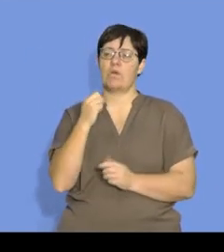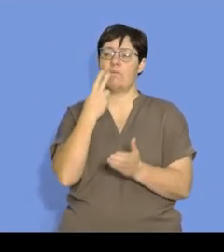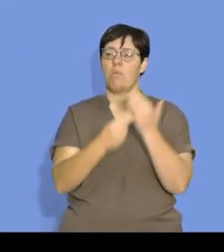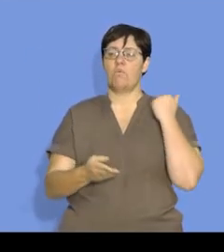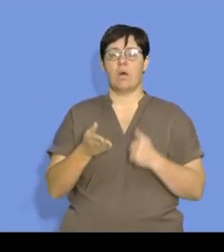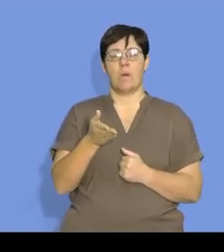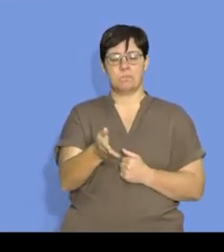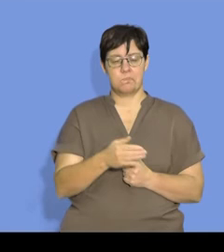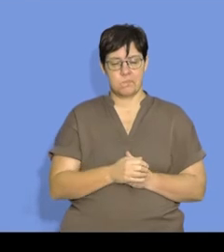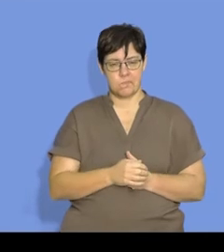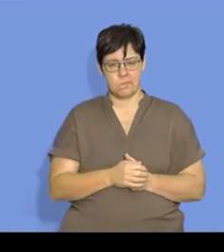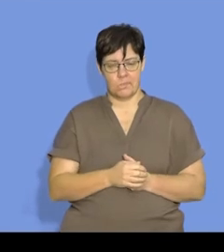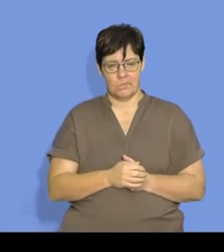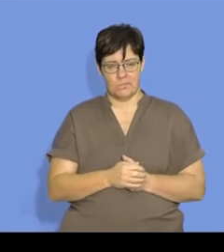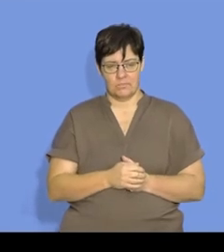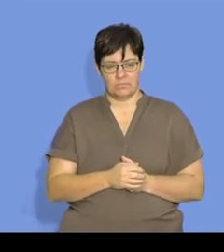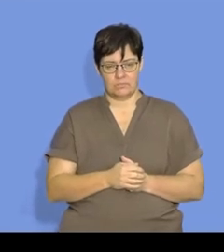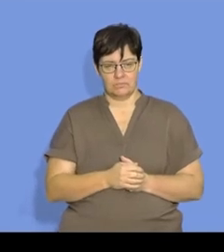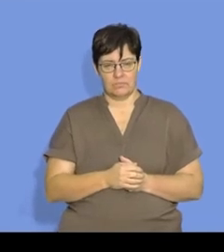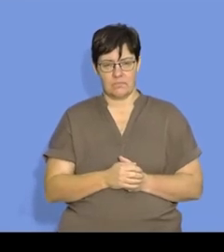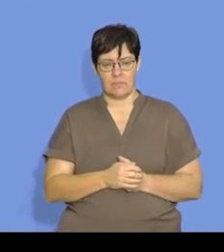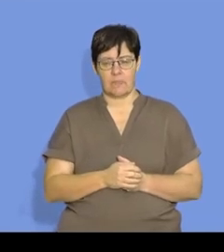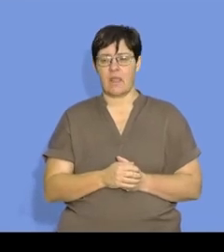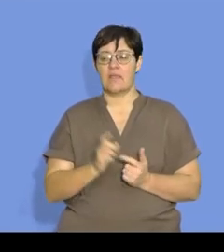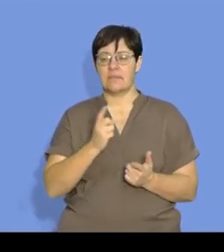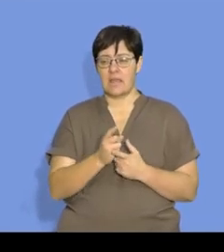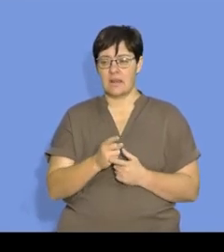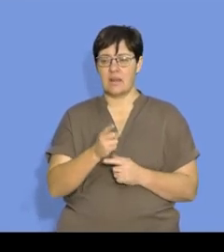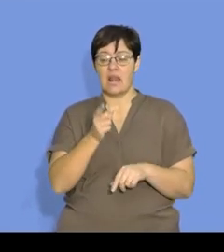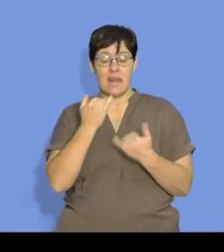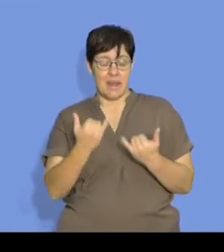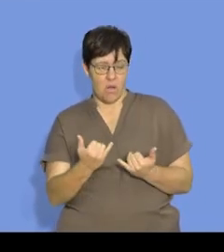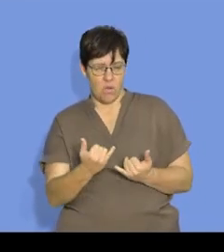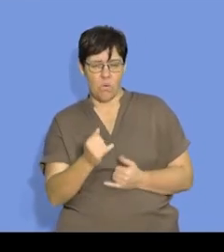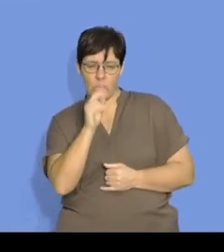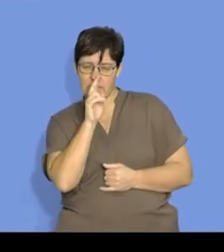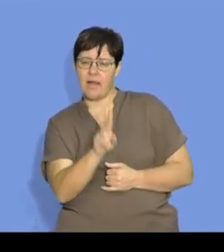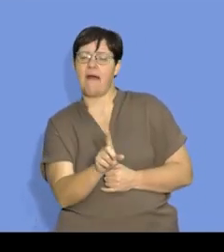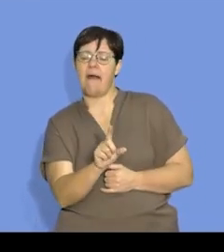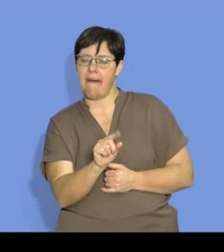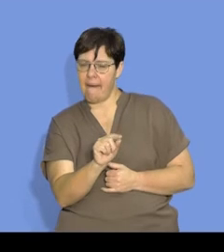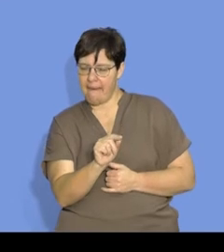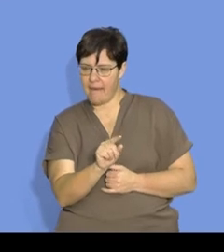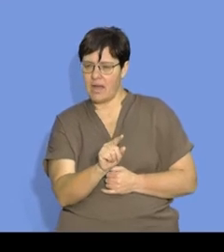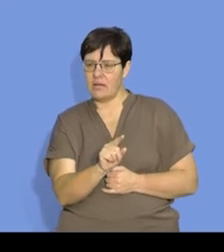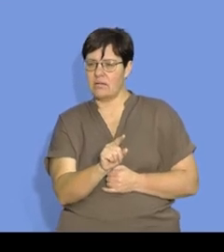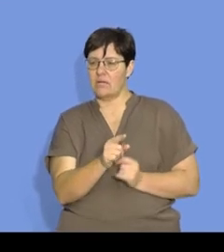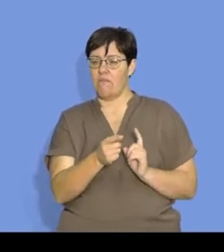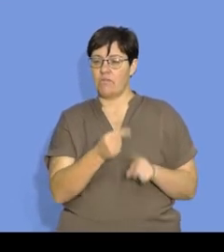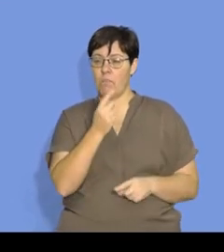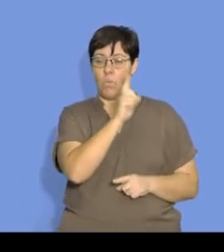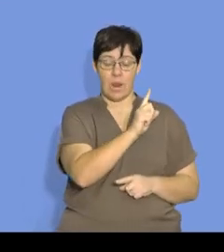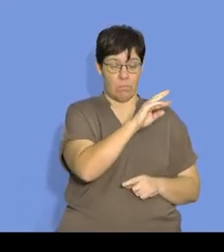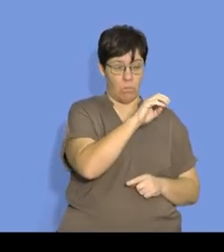in your flask that's actually closed. And at this point, we will see that now we only,